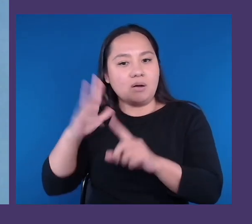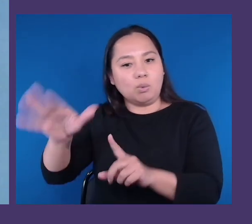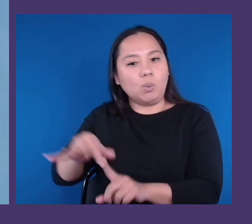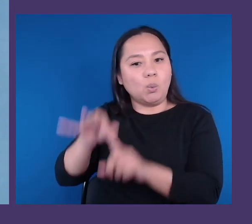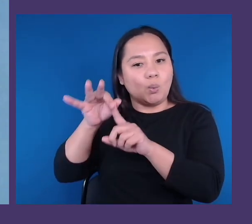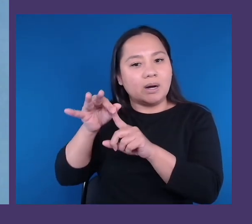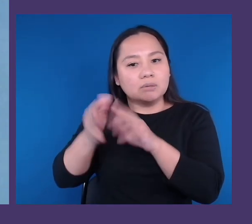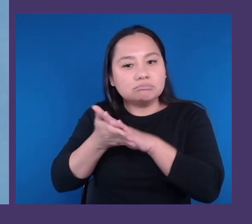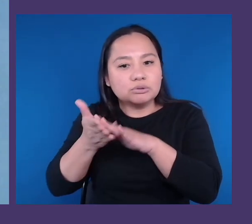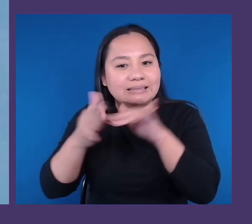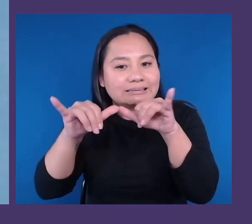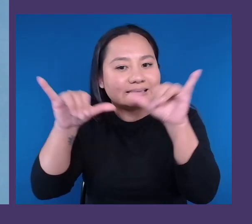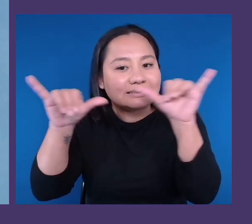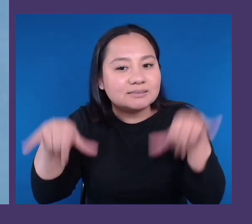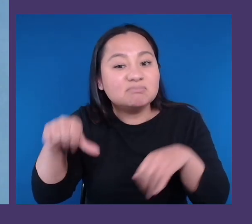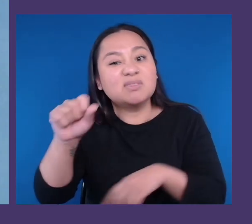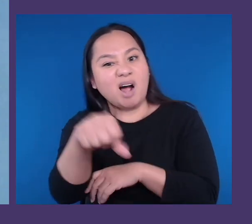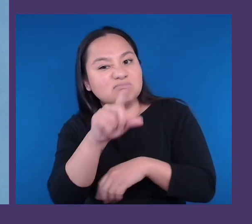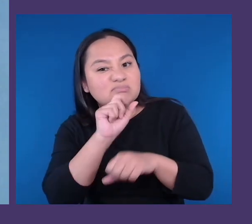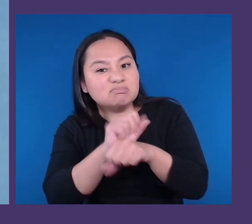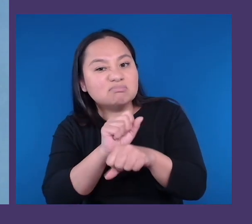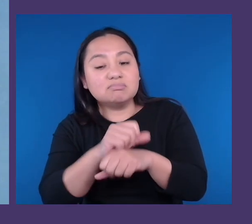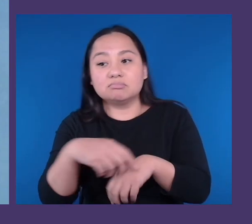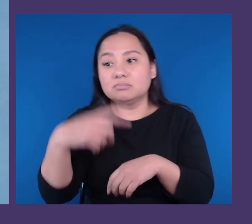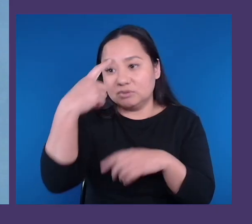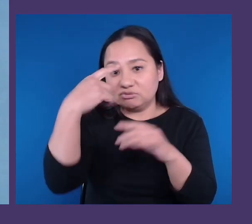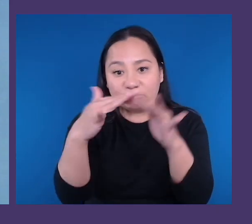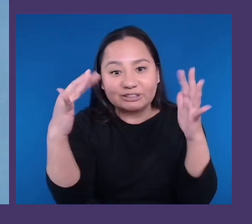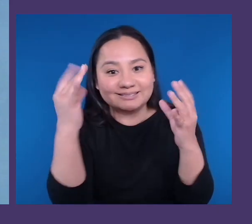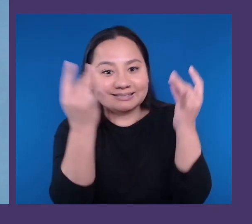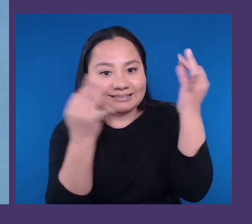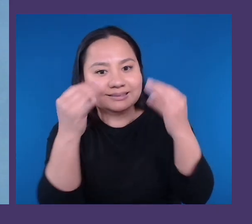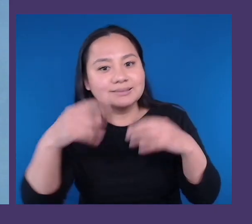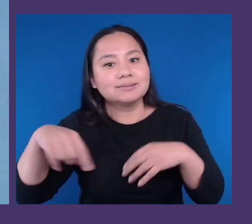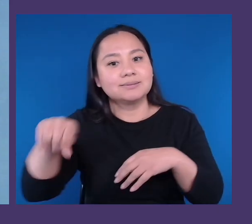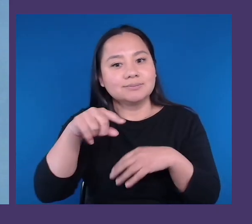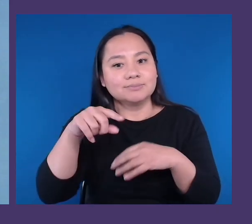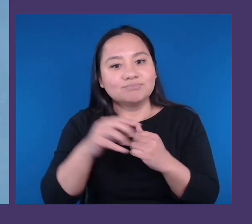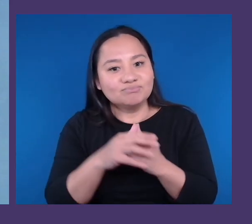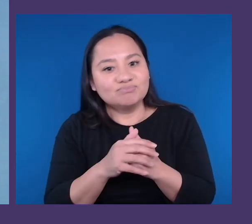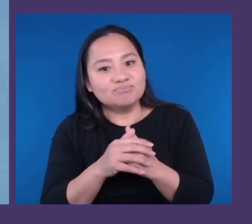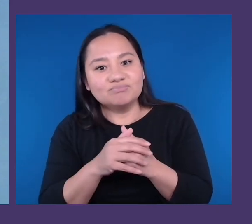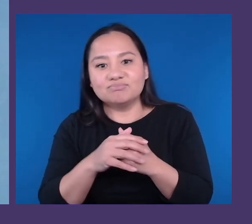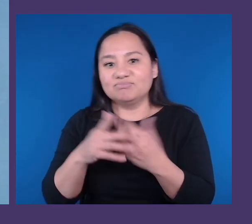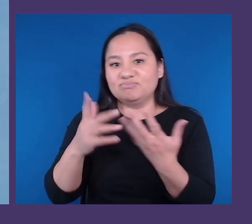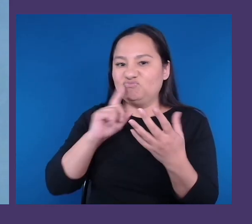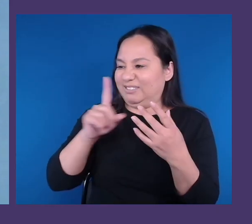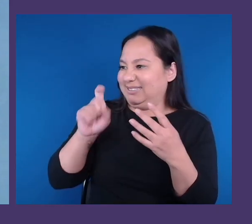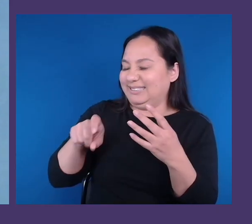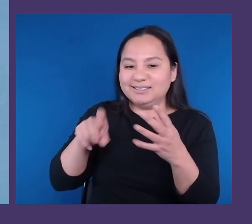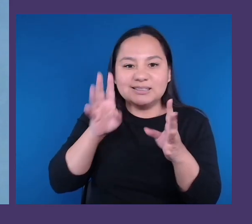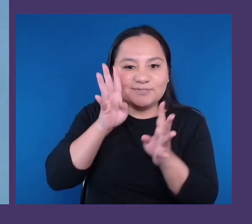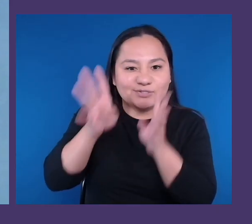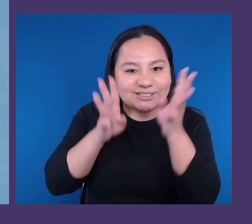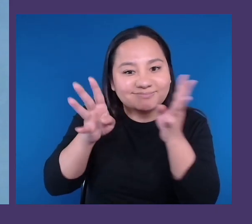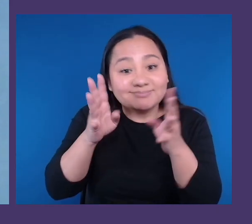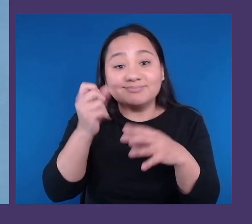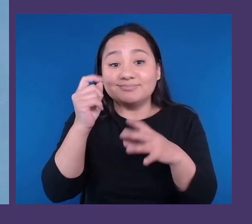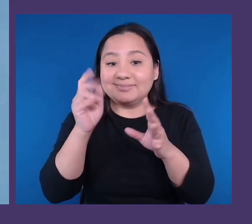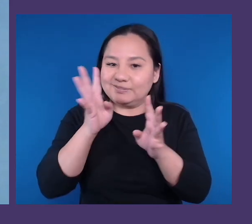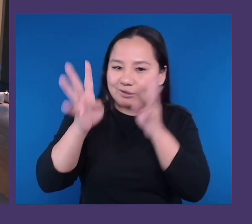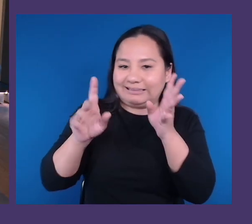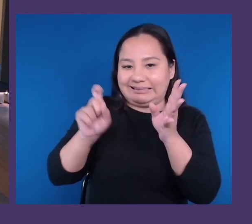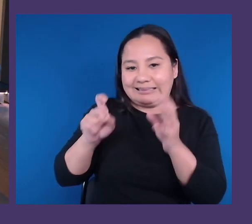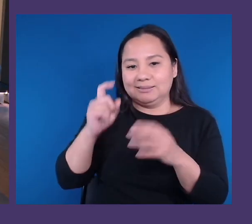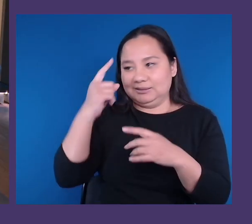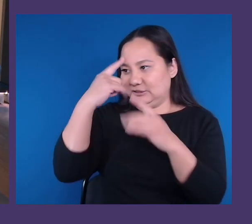neurodivergent thinkers need innovation, but innovation needs neurodivergent thinking as well. Yeah,